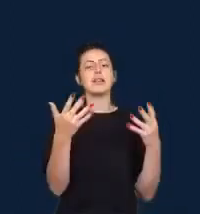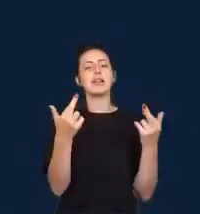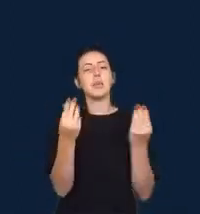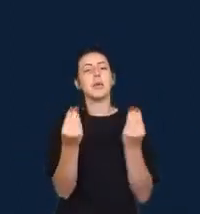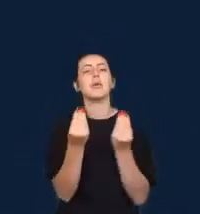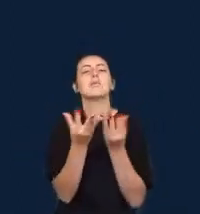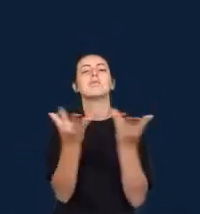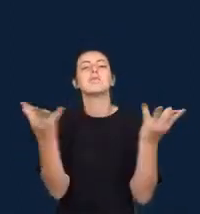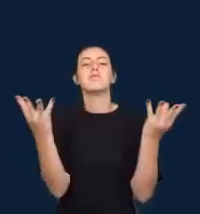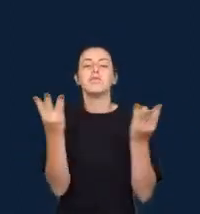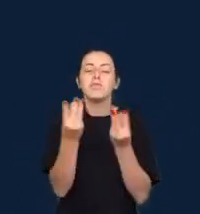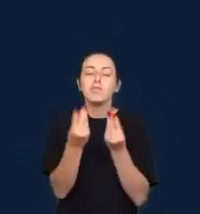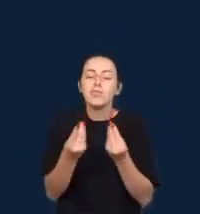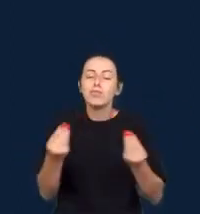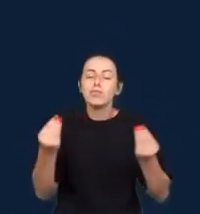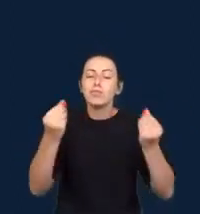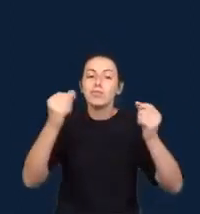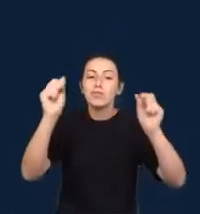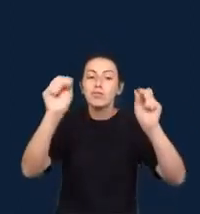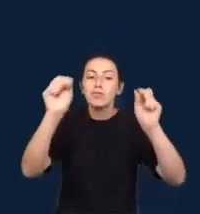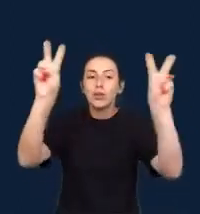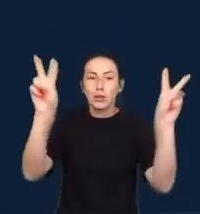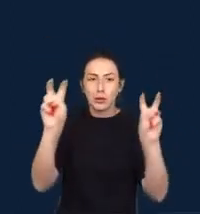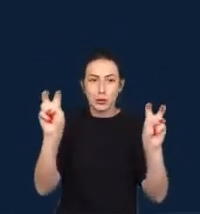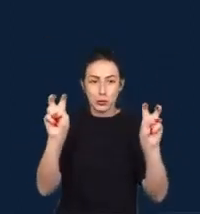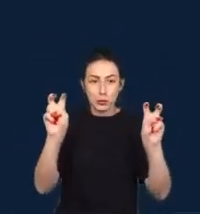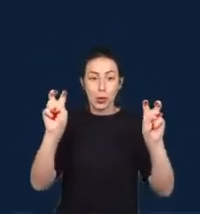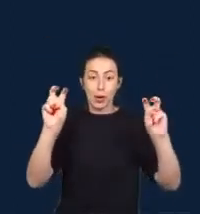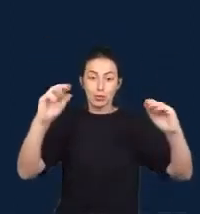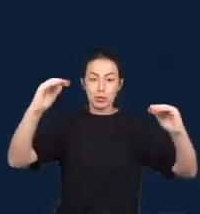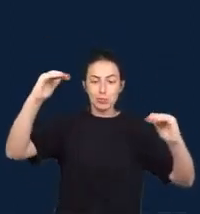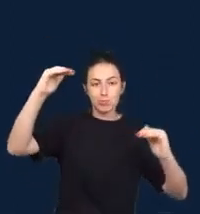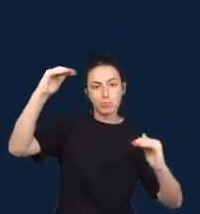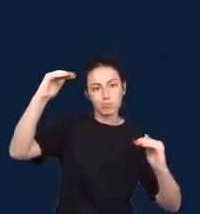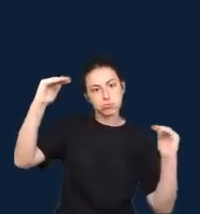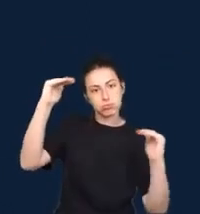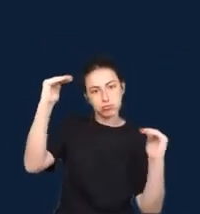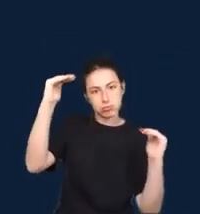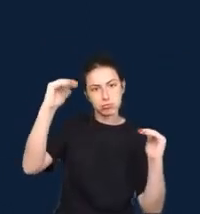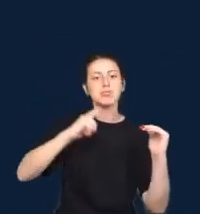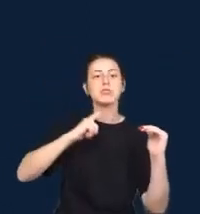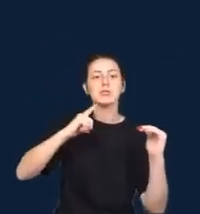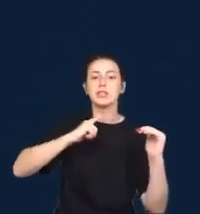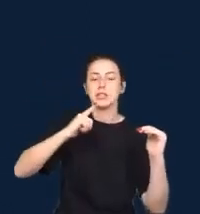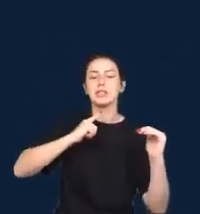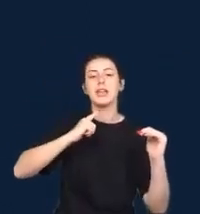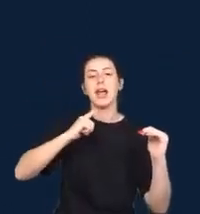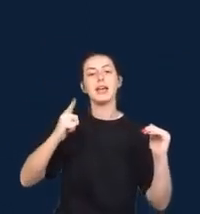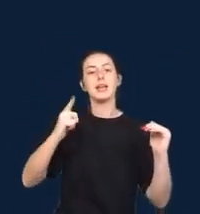biases inscribed in data sets and in algorithms as one works with them.